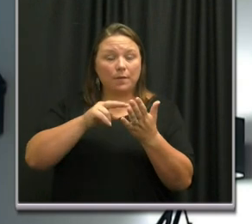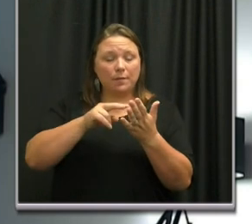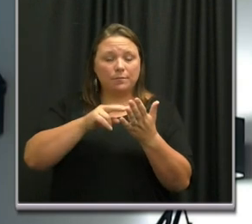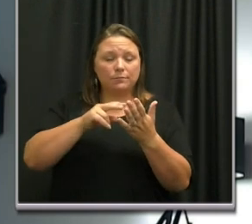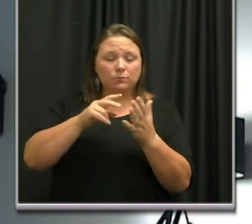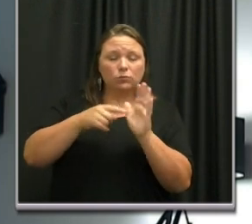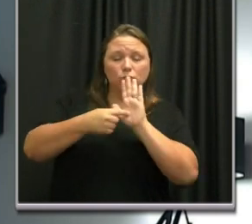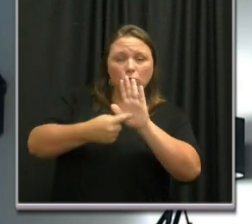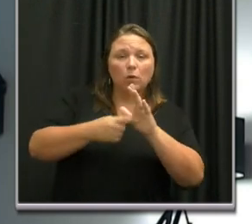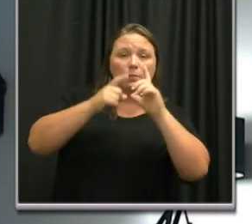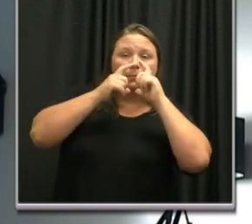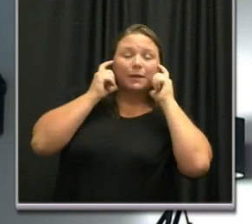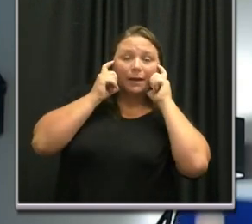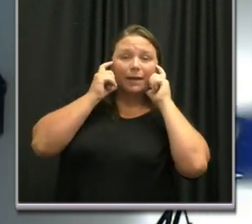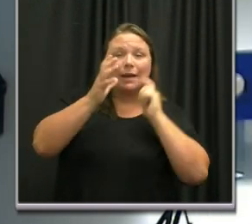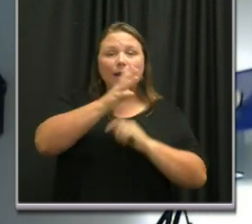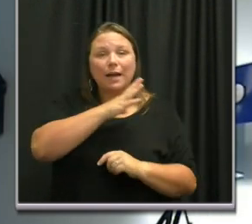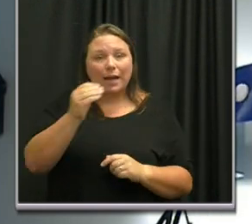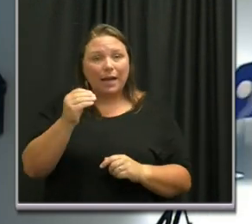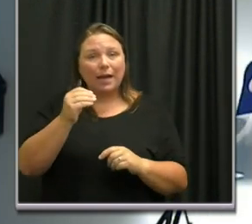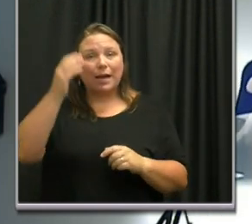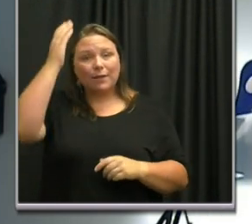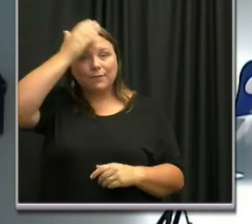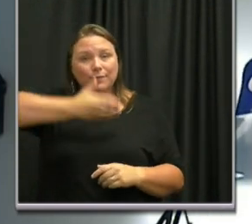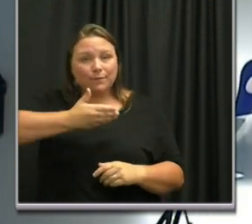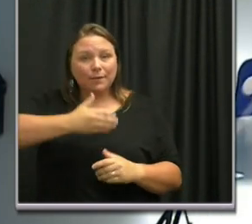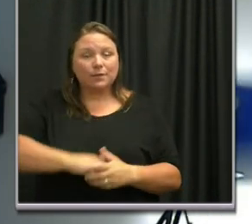and face shields.